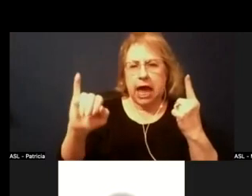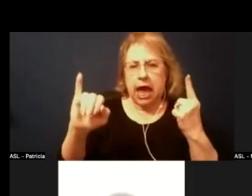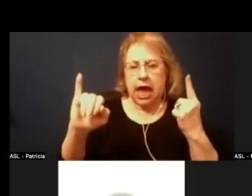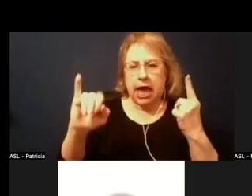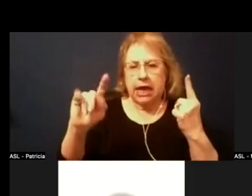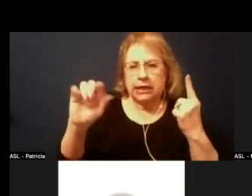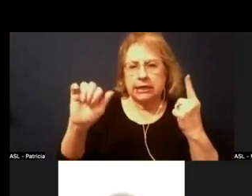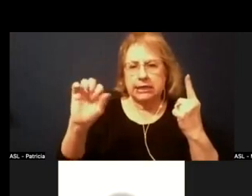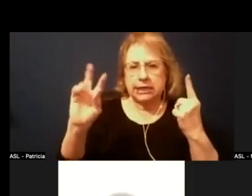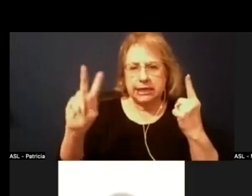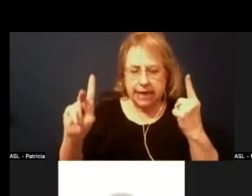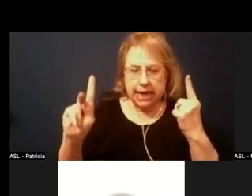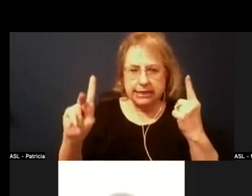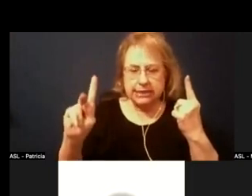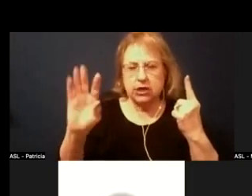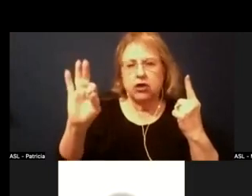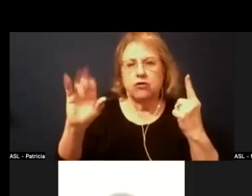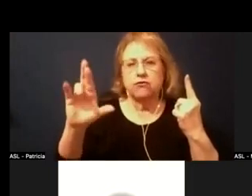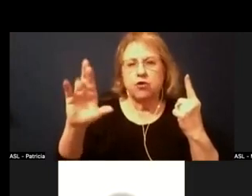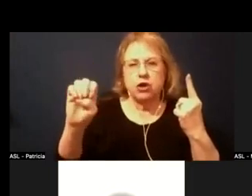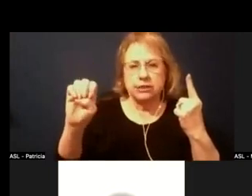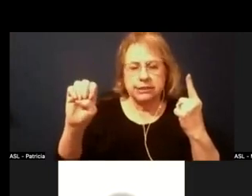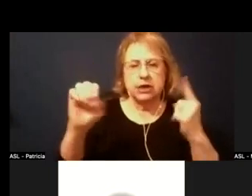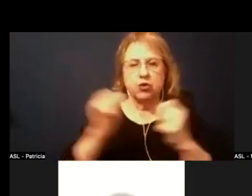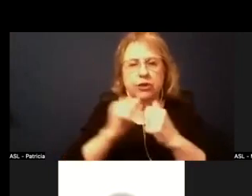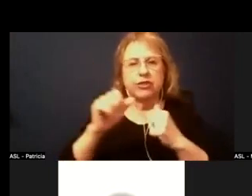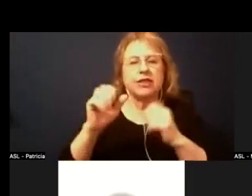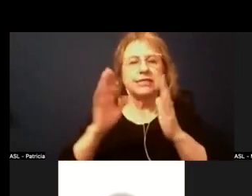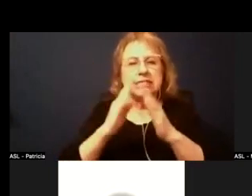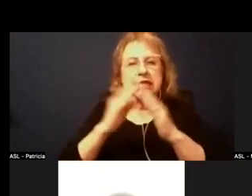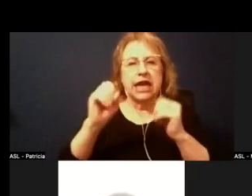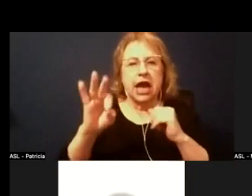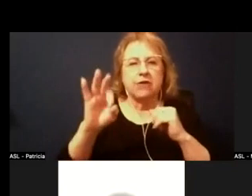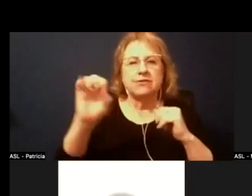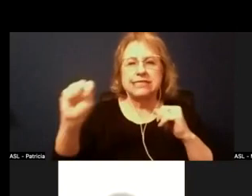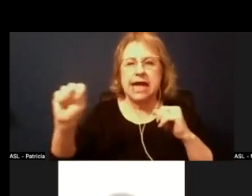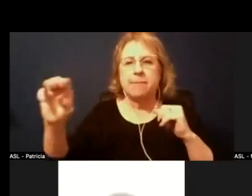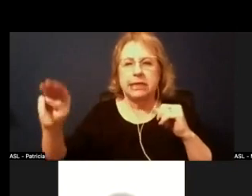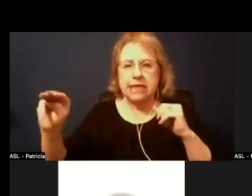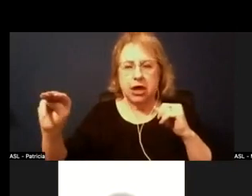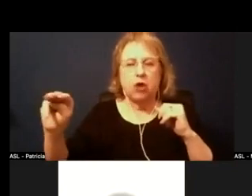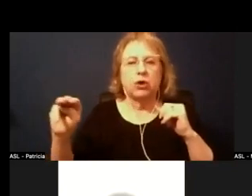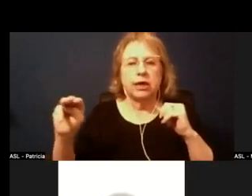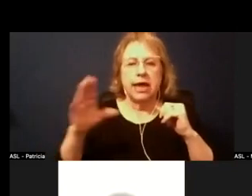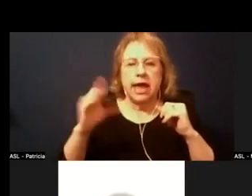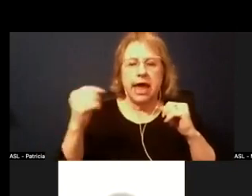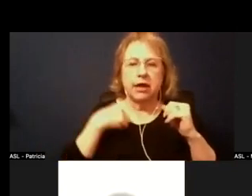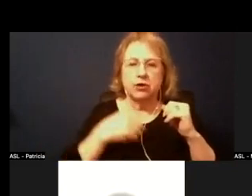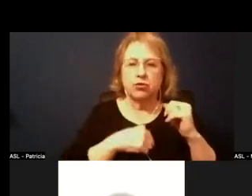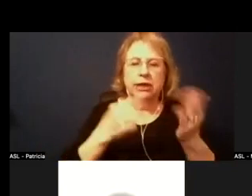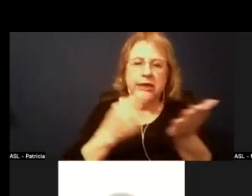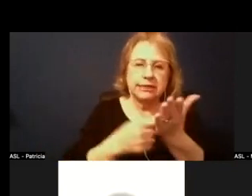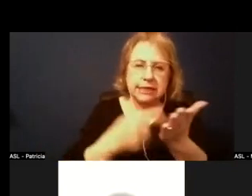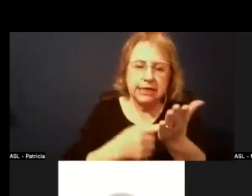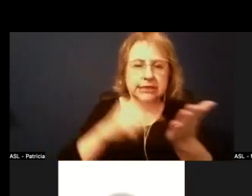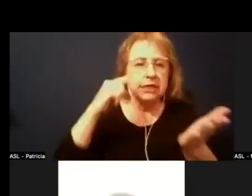the Diversity, Equity and Inclusion Task Force with the City of San Mateo. We spent a lot of time just, again, revisiting the purpose of